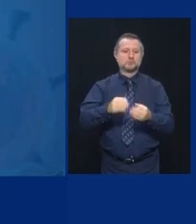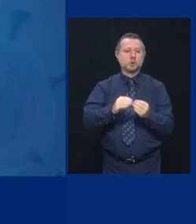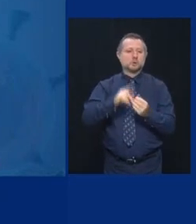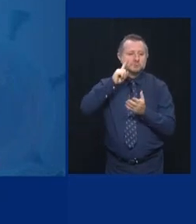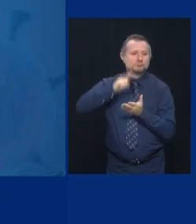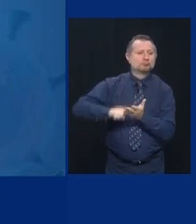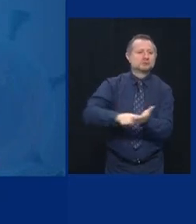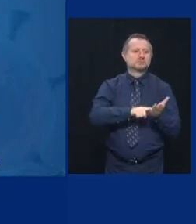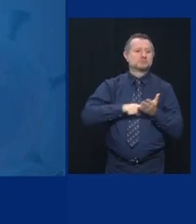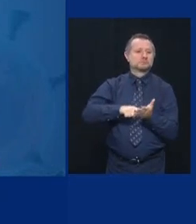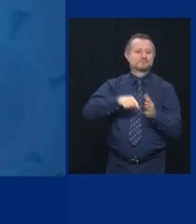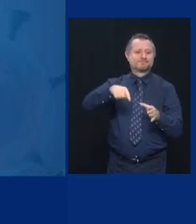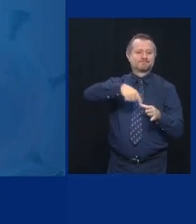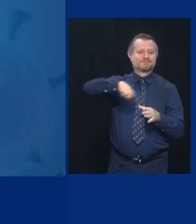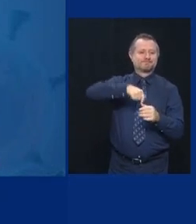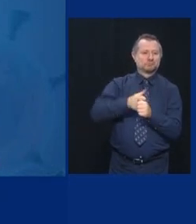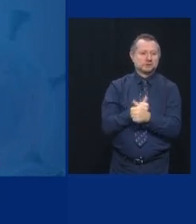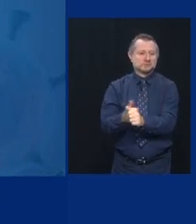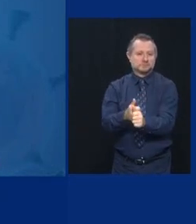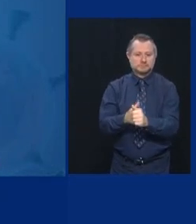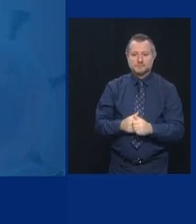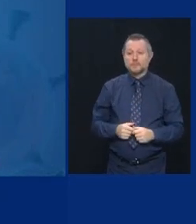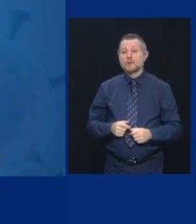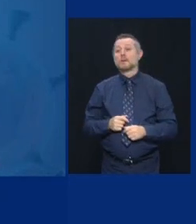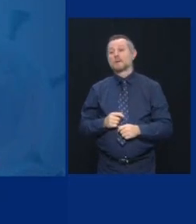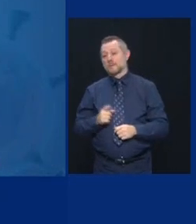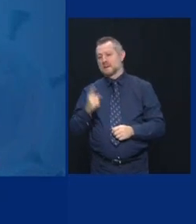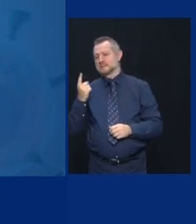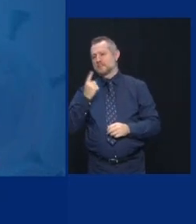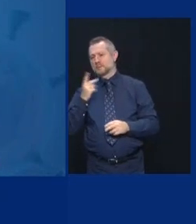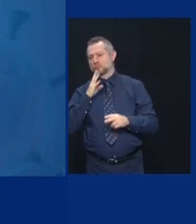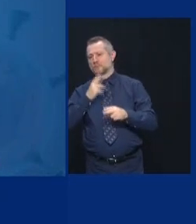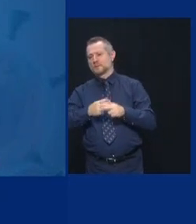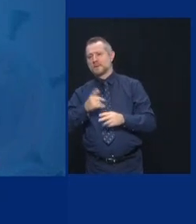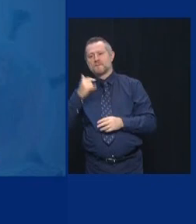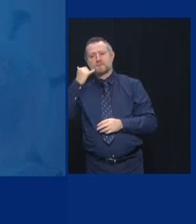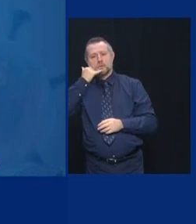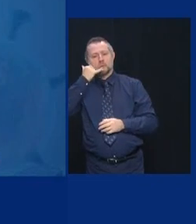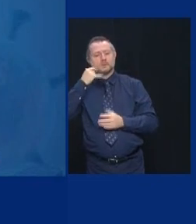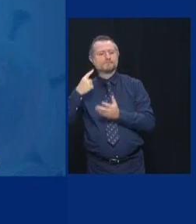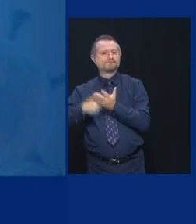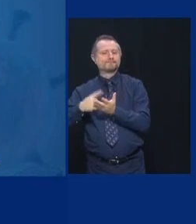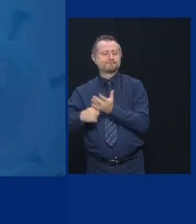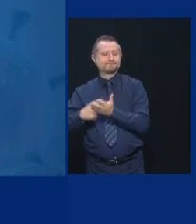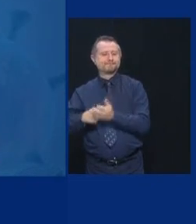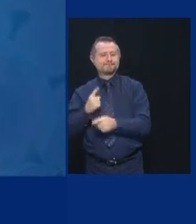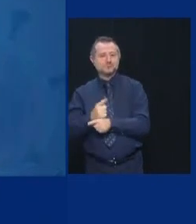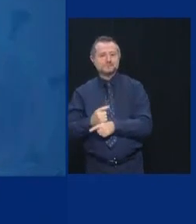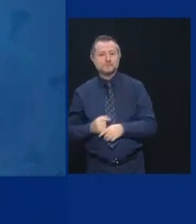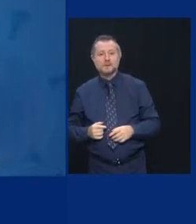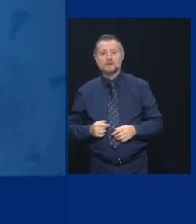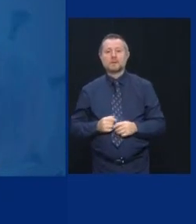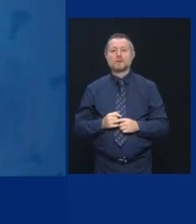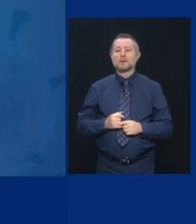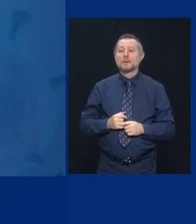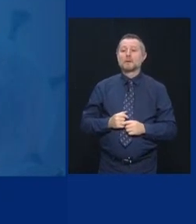And the controller raised that point, and it's a good point. And the health officials agree.